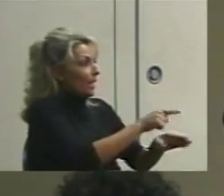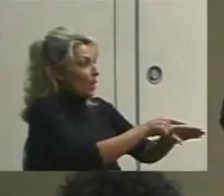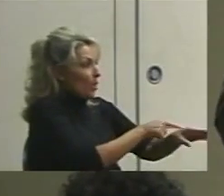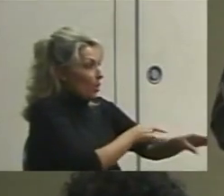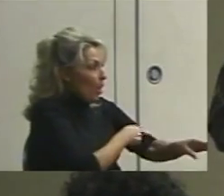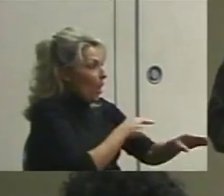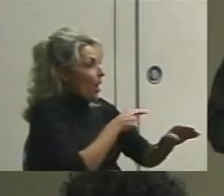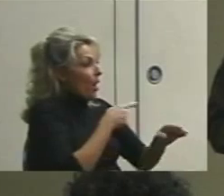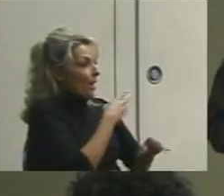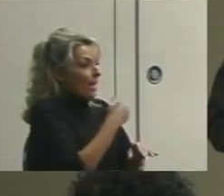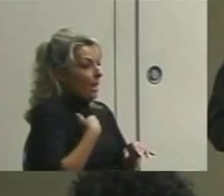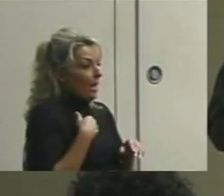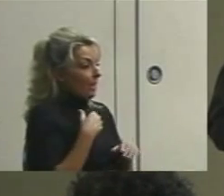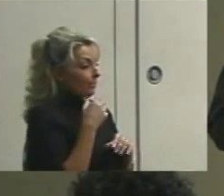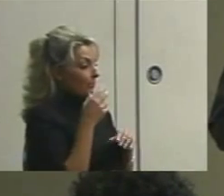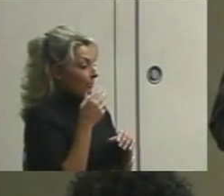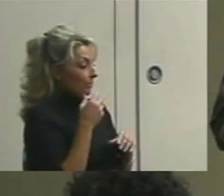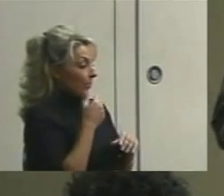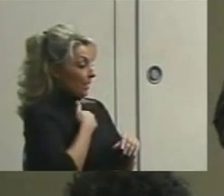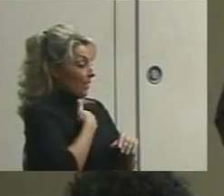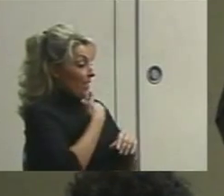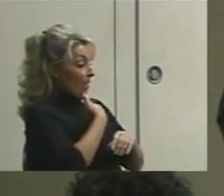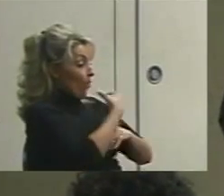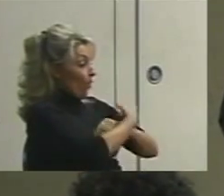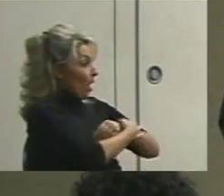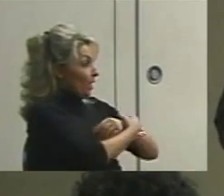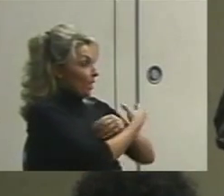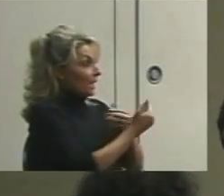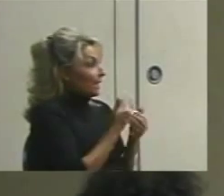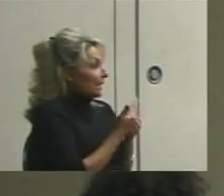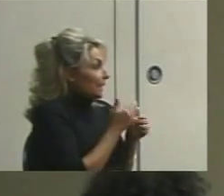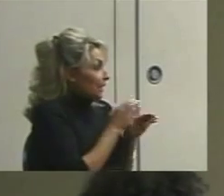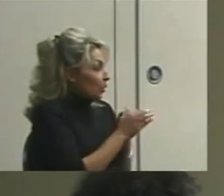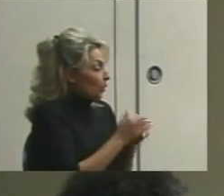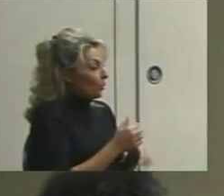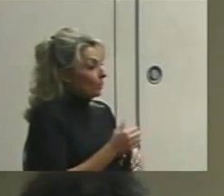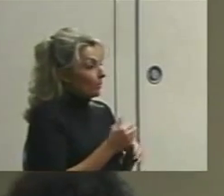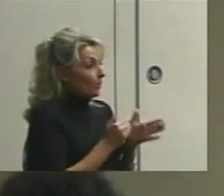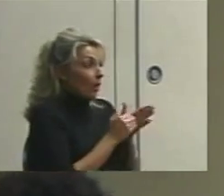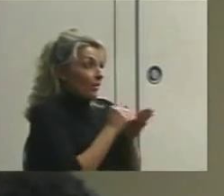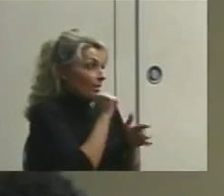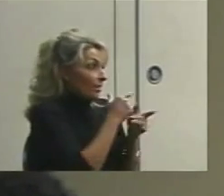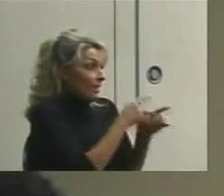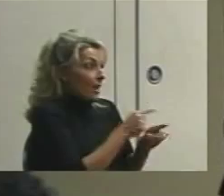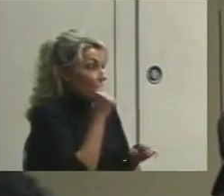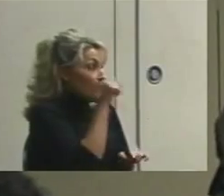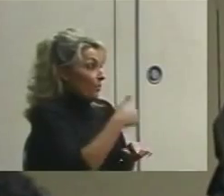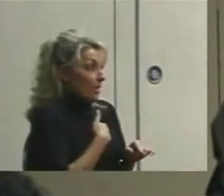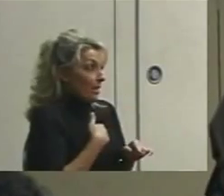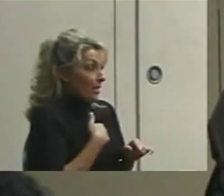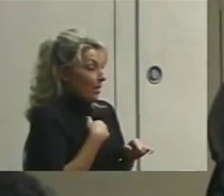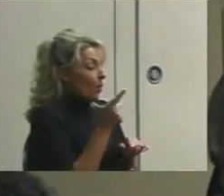and I'm there with a watch, and it would be easy to do. Which is not very often that I'm somewhere where a watch is simple to use.